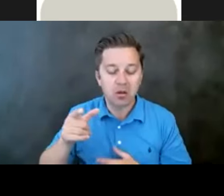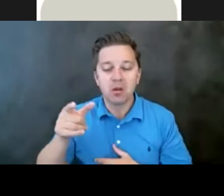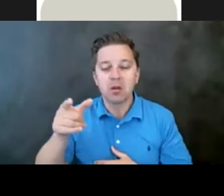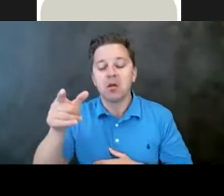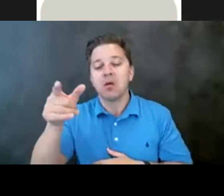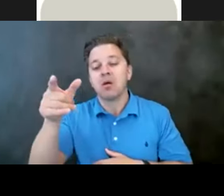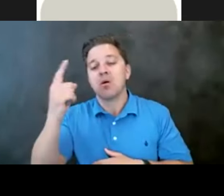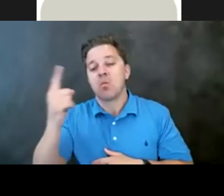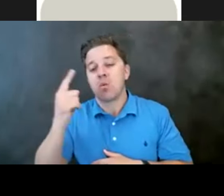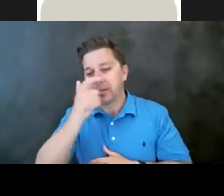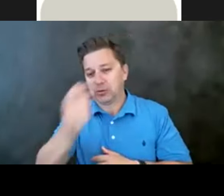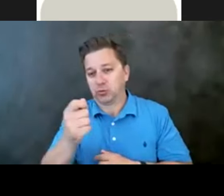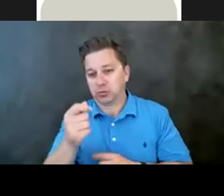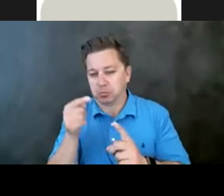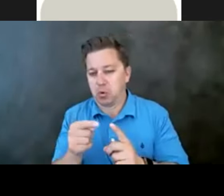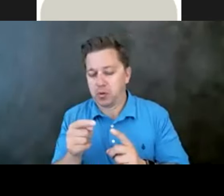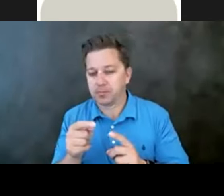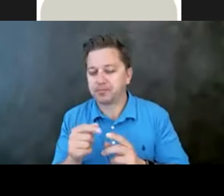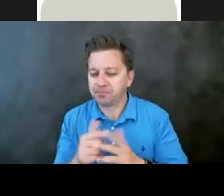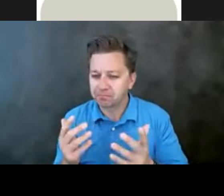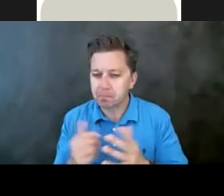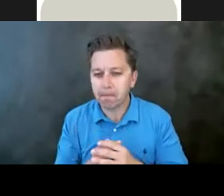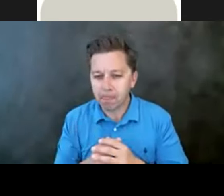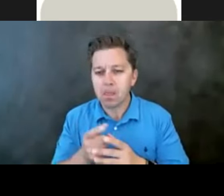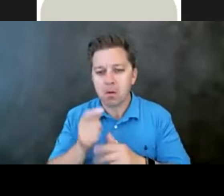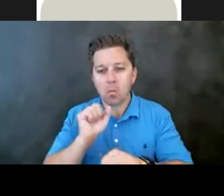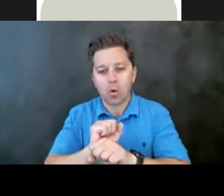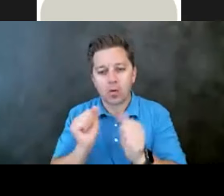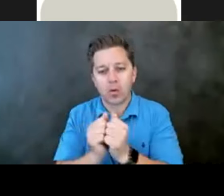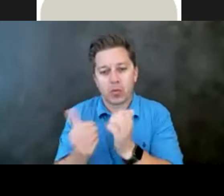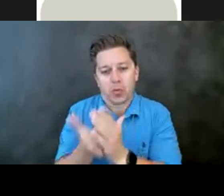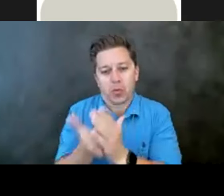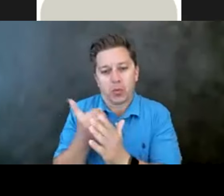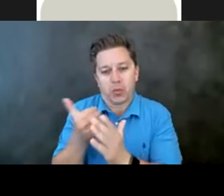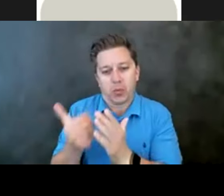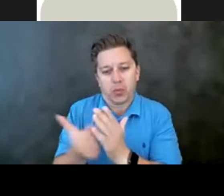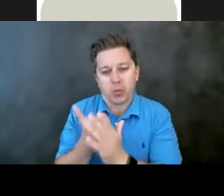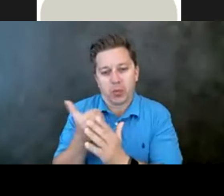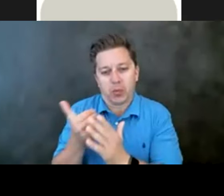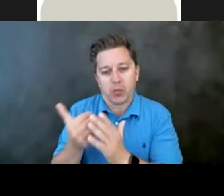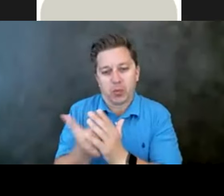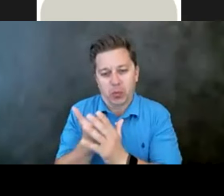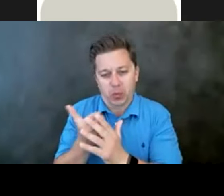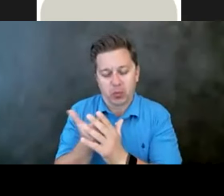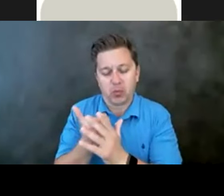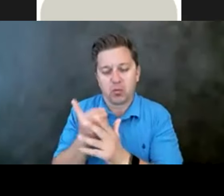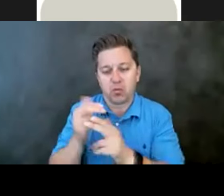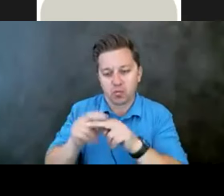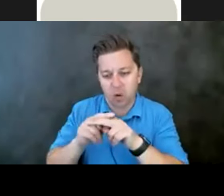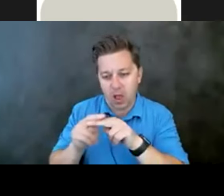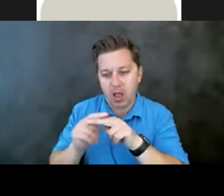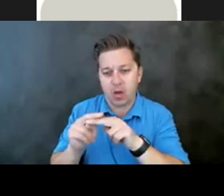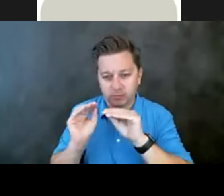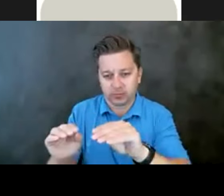interesting points, though, is working with new railways that are being installed. How do we, if we're going to put out